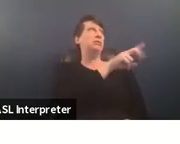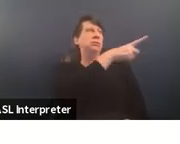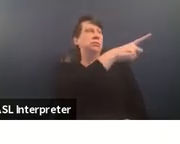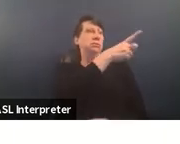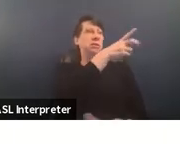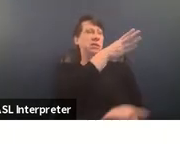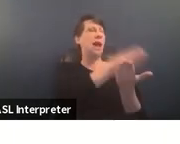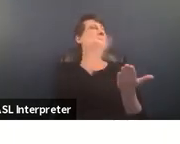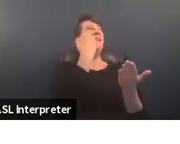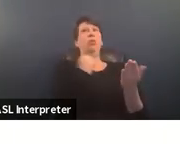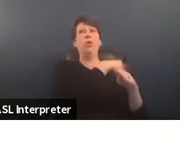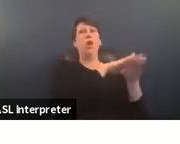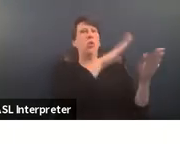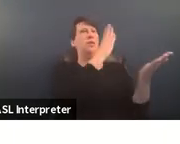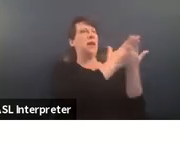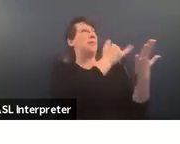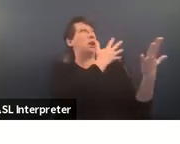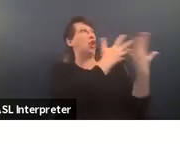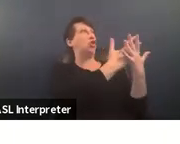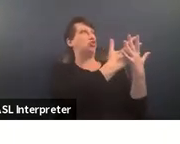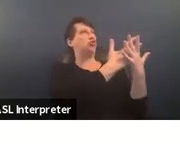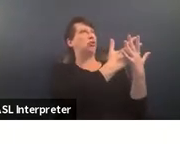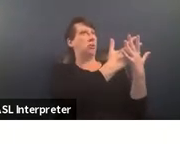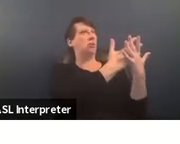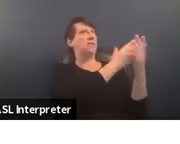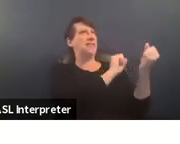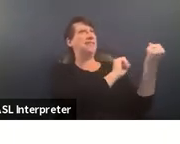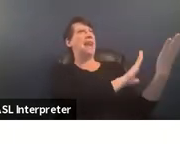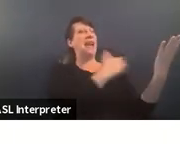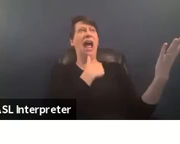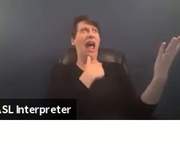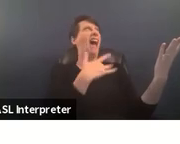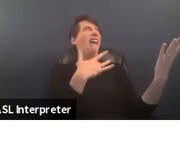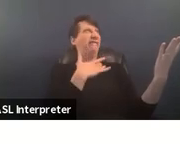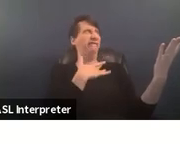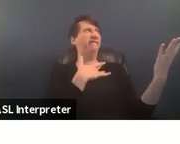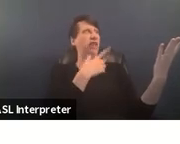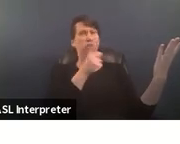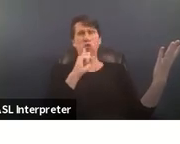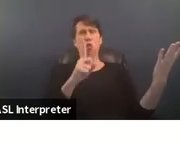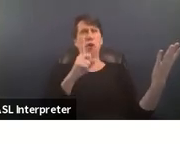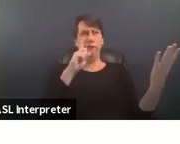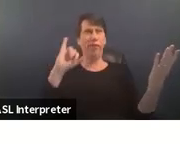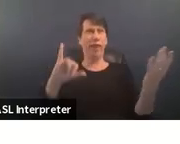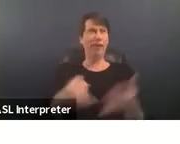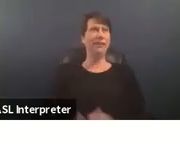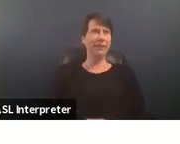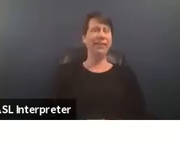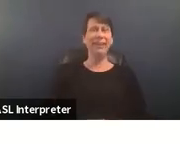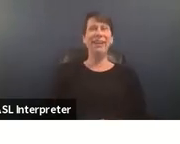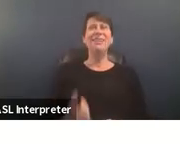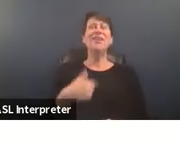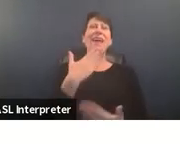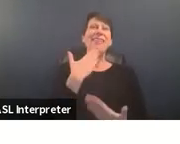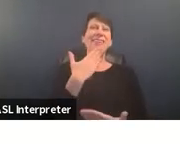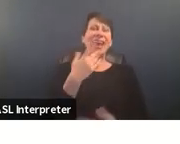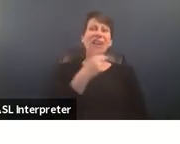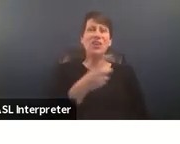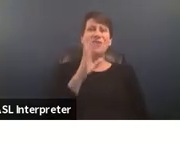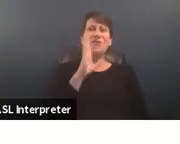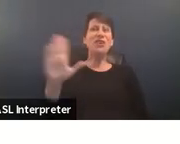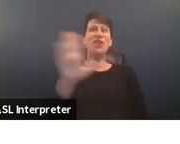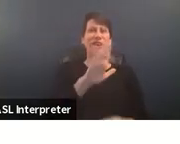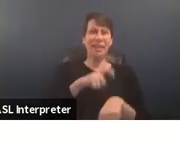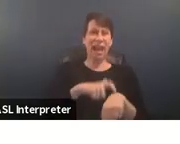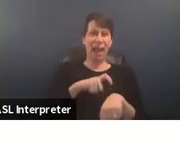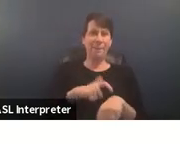state um and i am convinced of that um so i thank you for your time